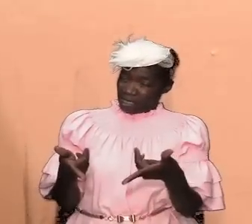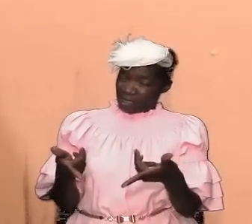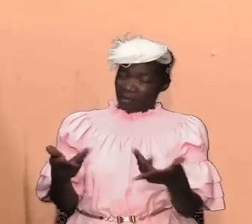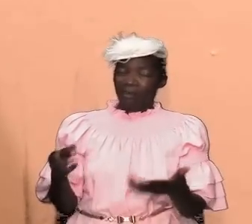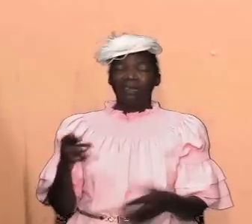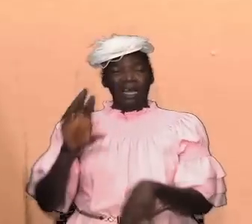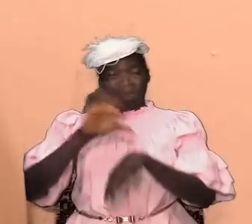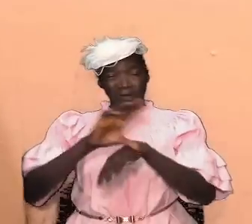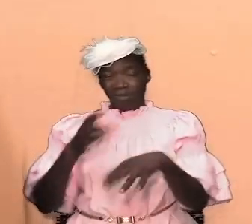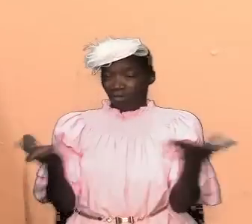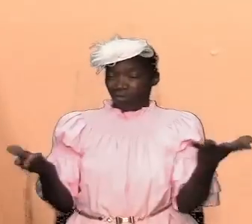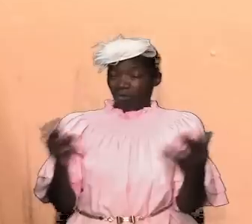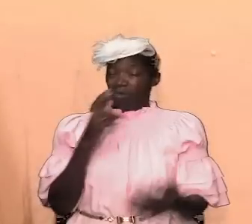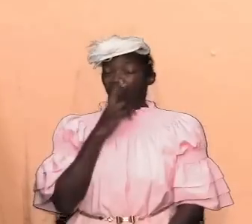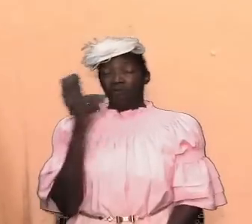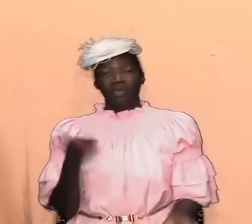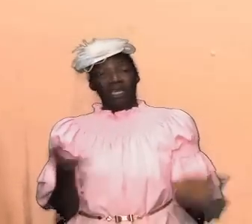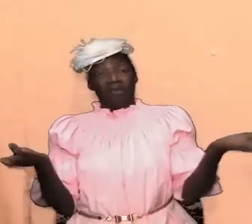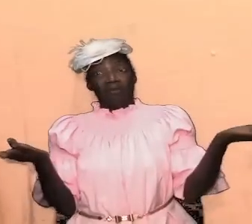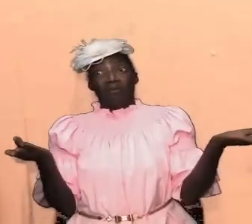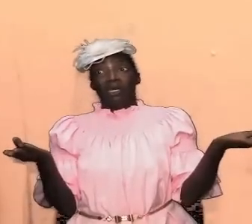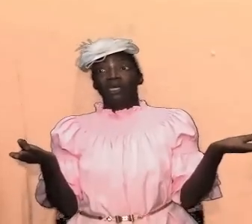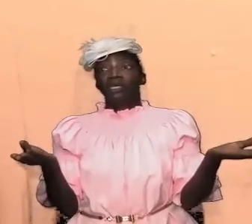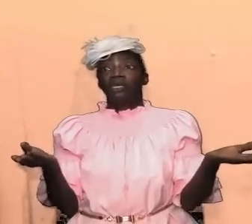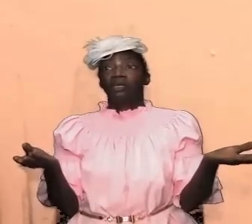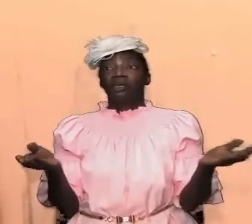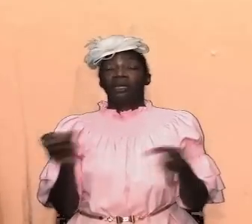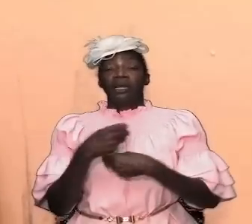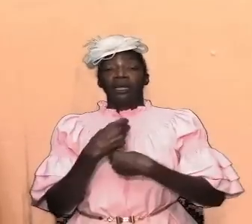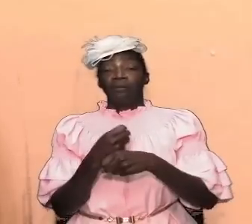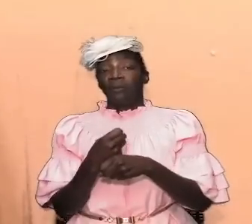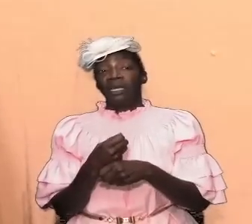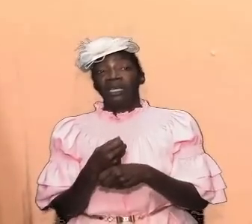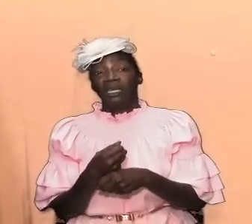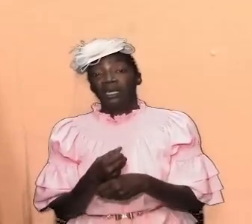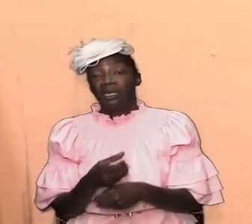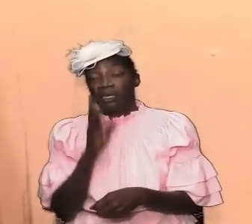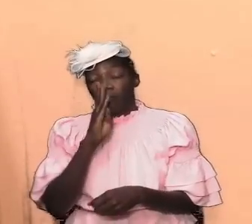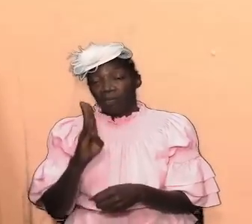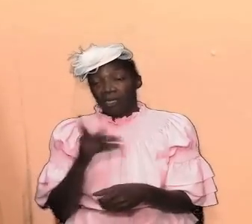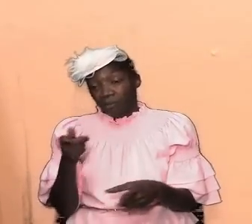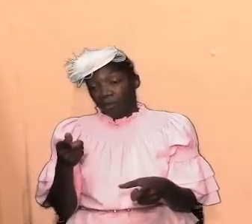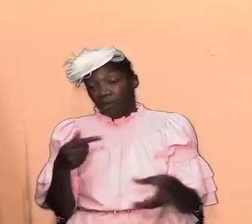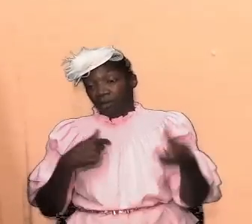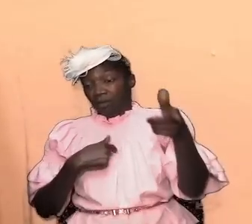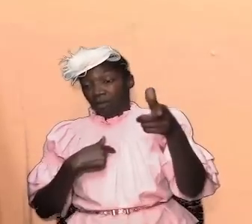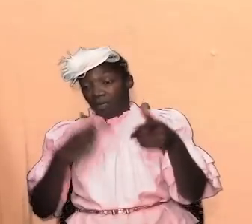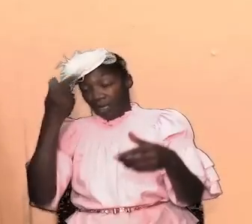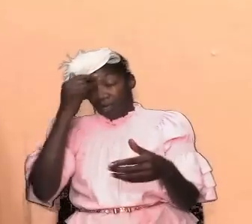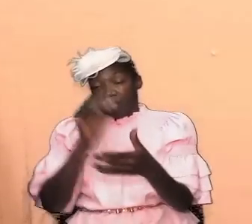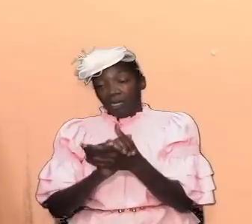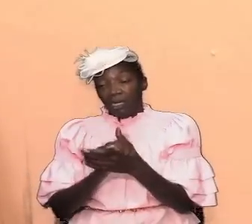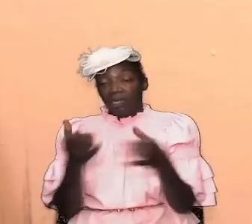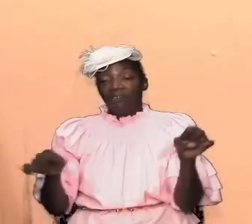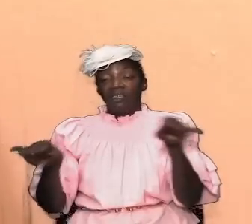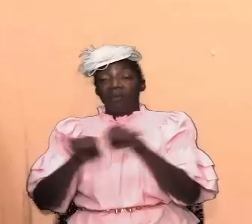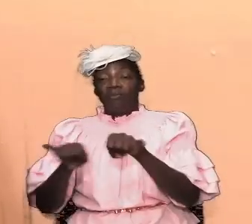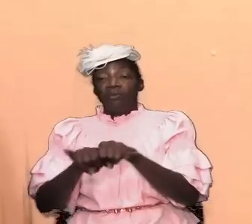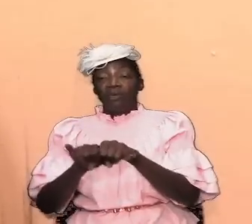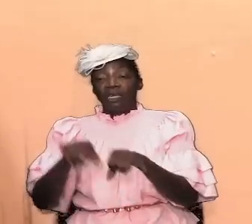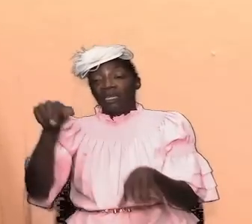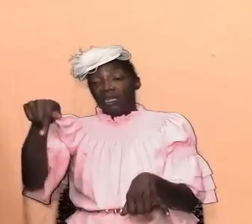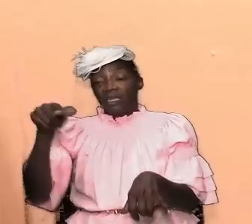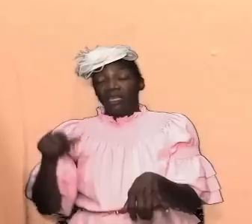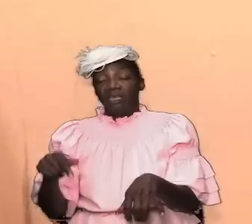is really what we have made it out to be but i i believe it is important at